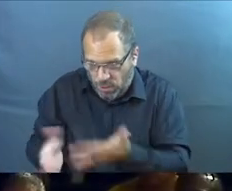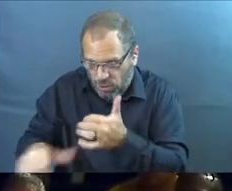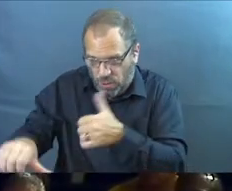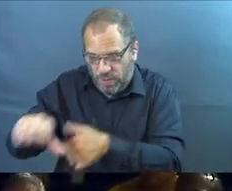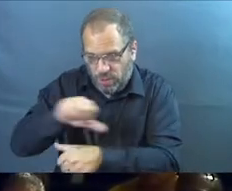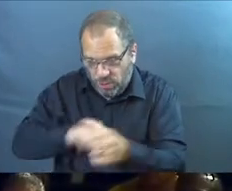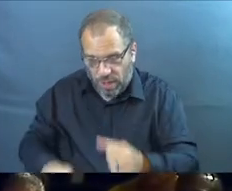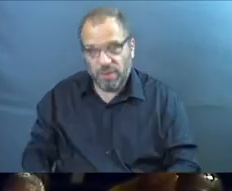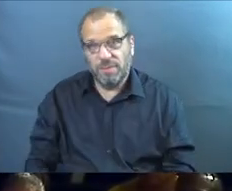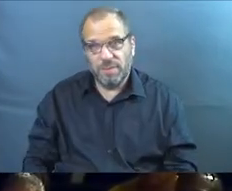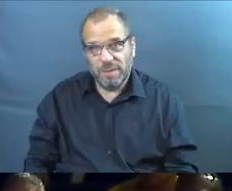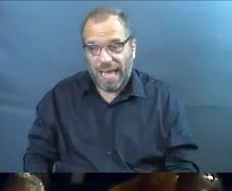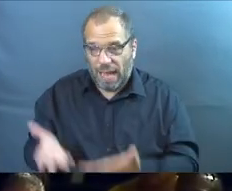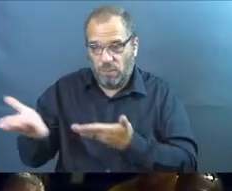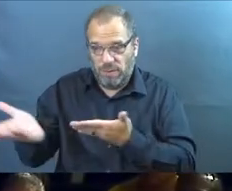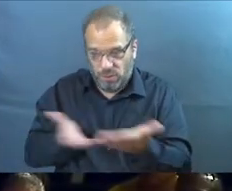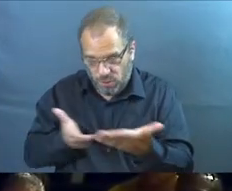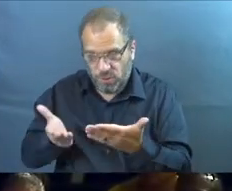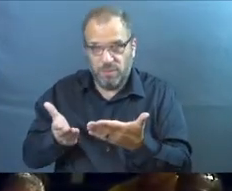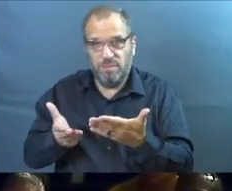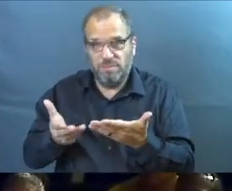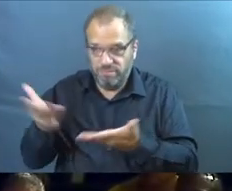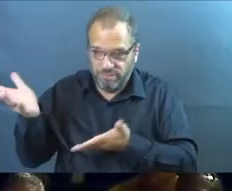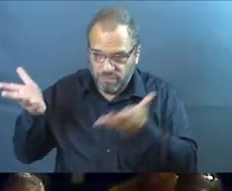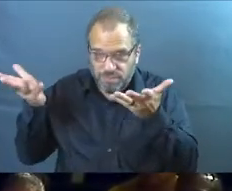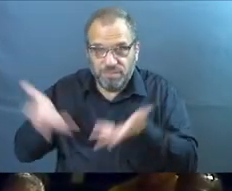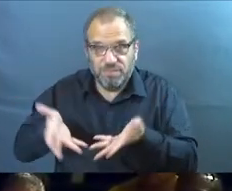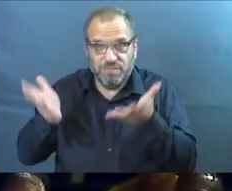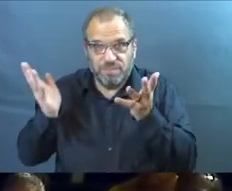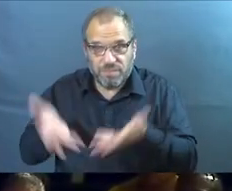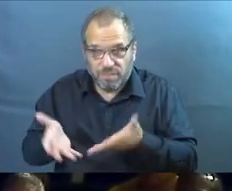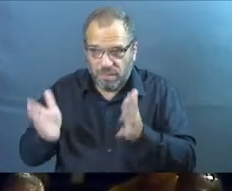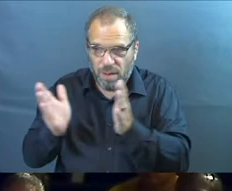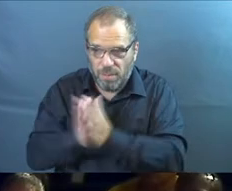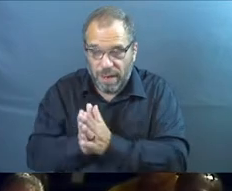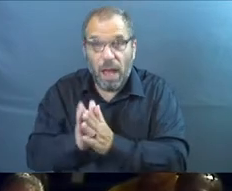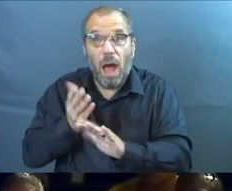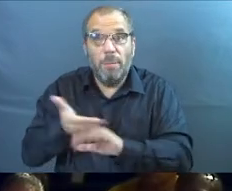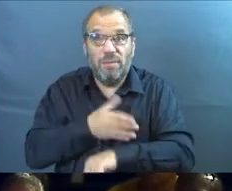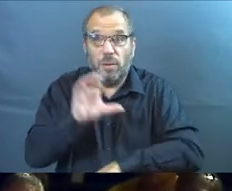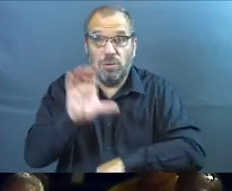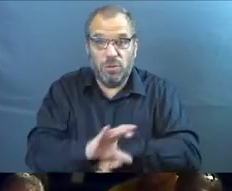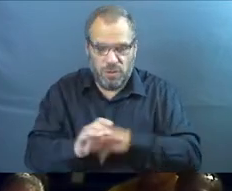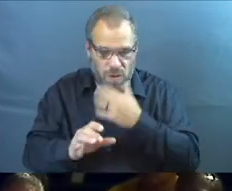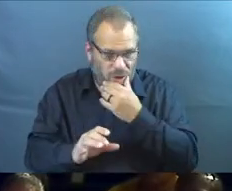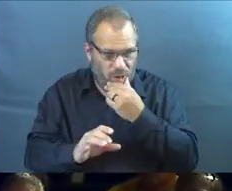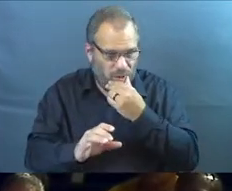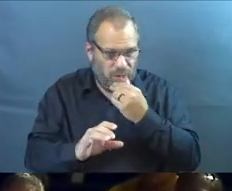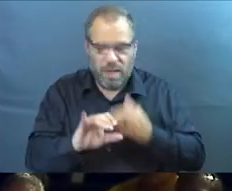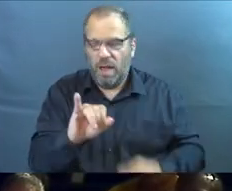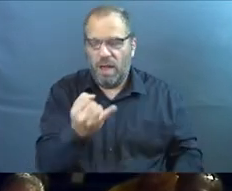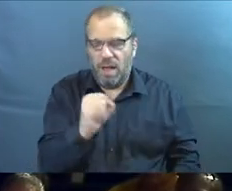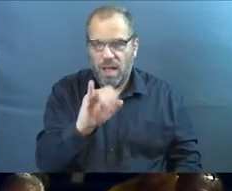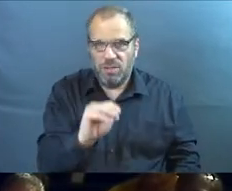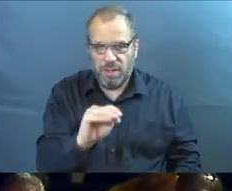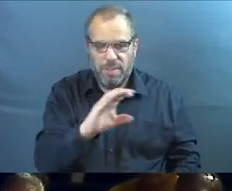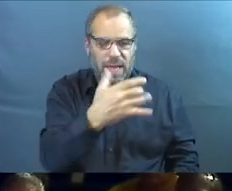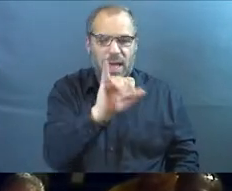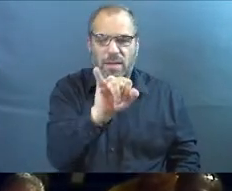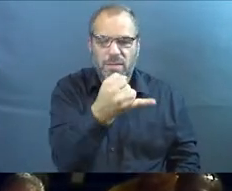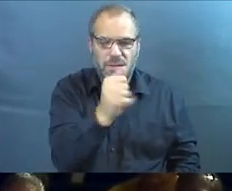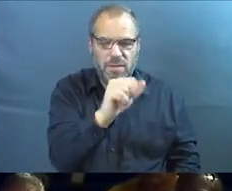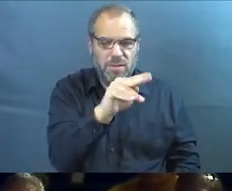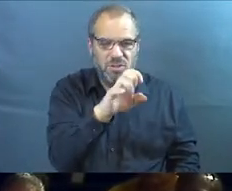each other and we serve and we talk and we pray. You know, right before the service, Jim and Janet Calloway